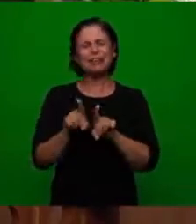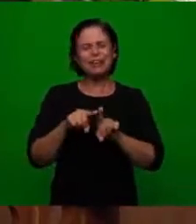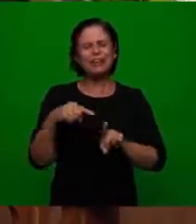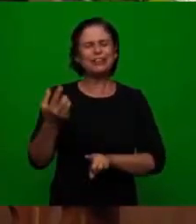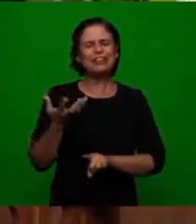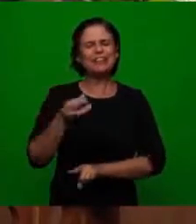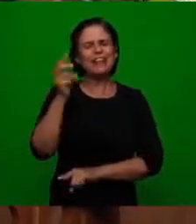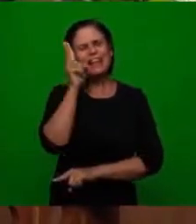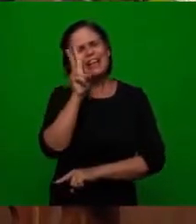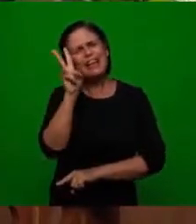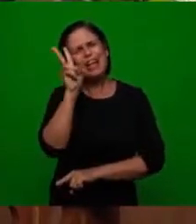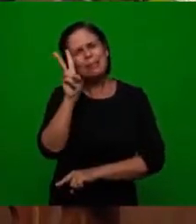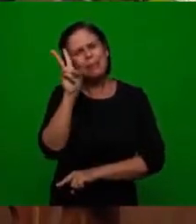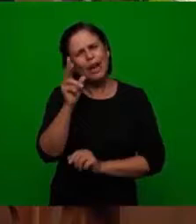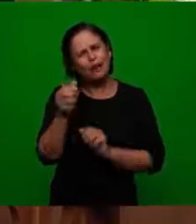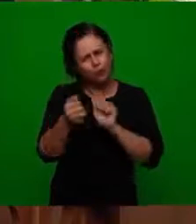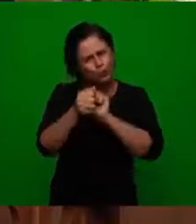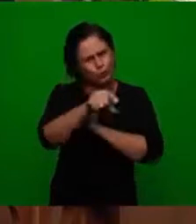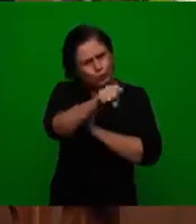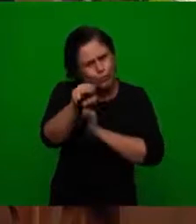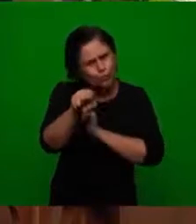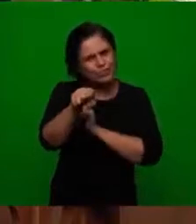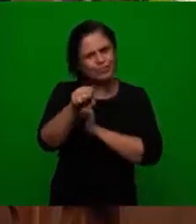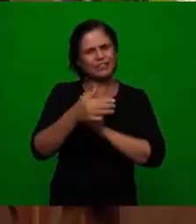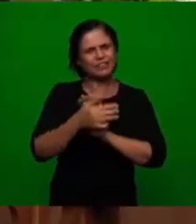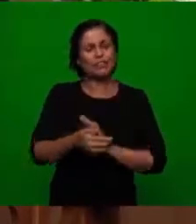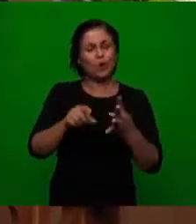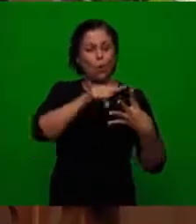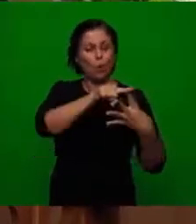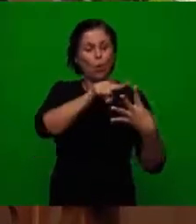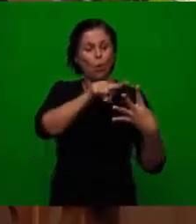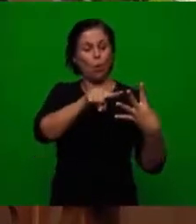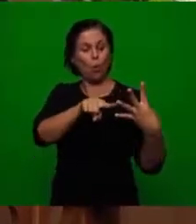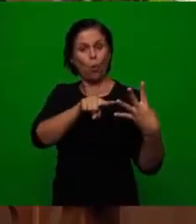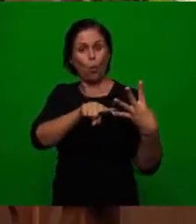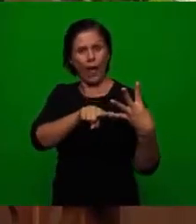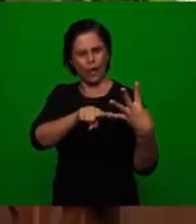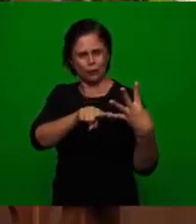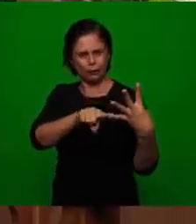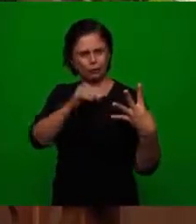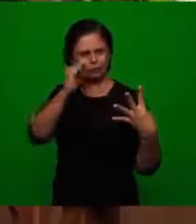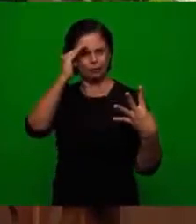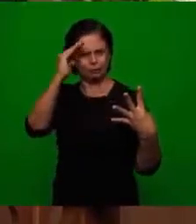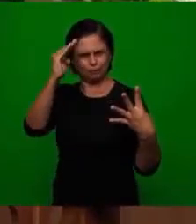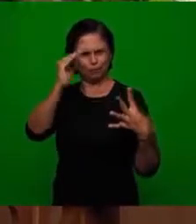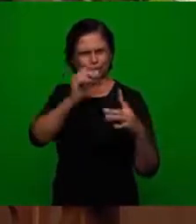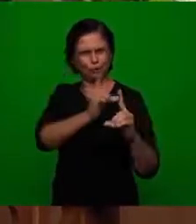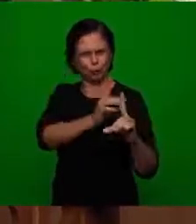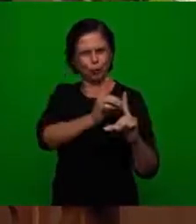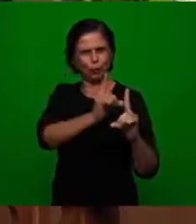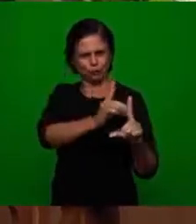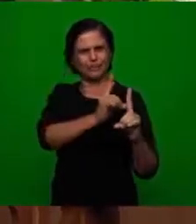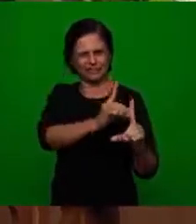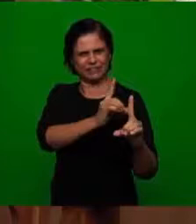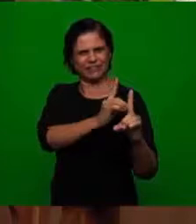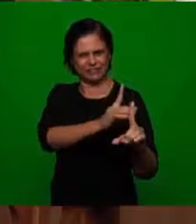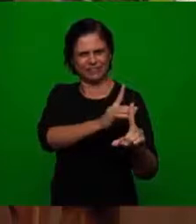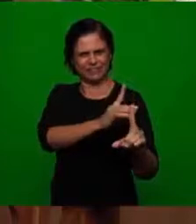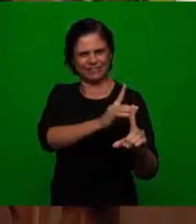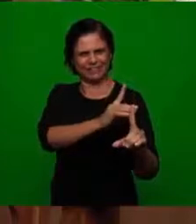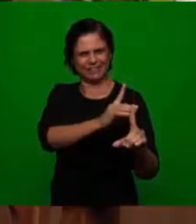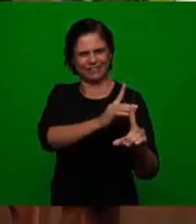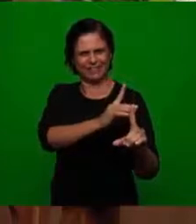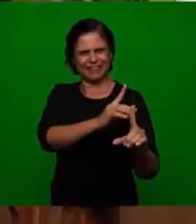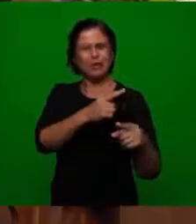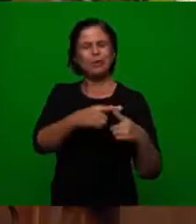the 16th century I want to remind with the bread the four doctrinary principles that can be